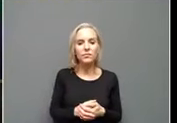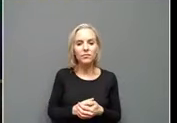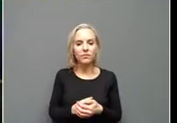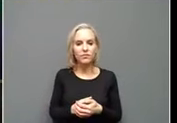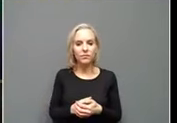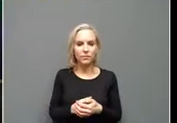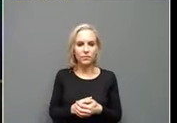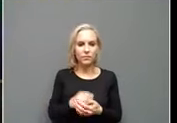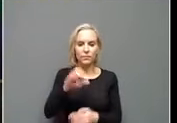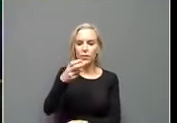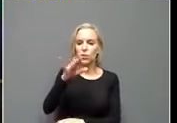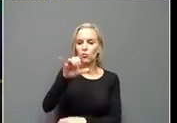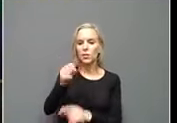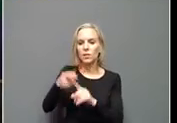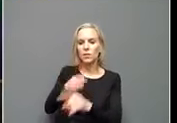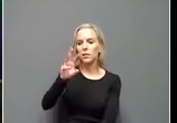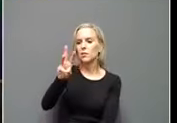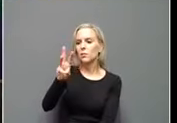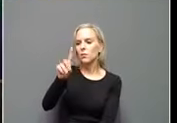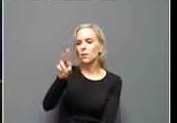Chris Otts from WDRB.